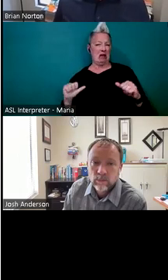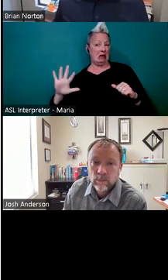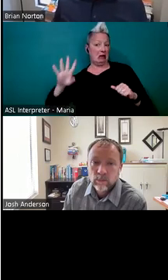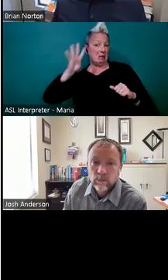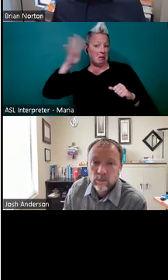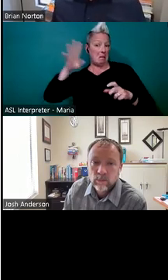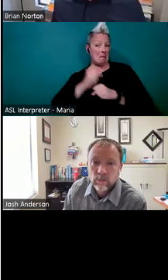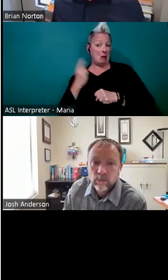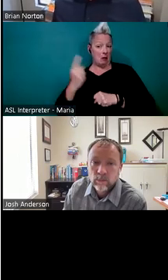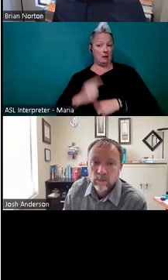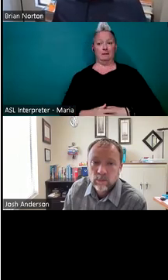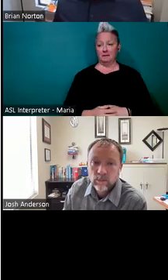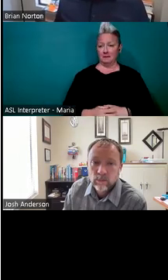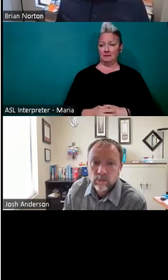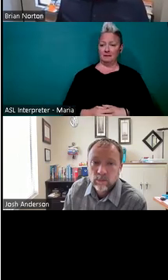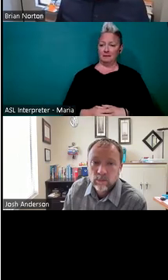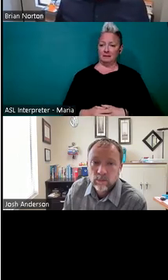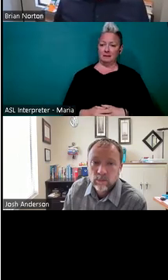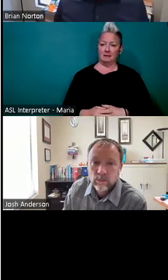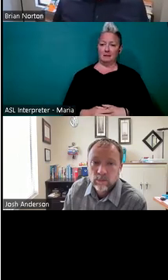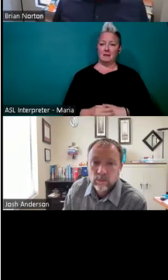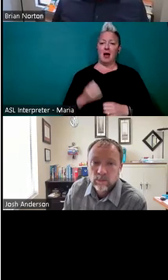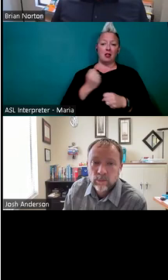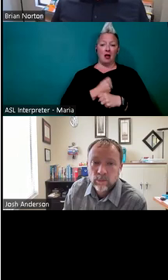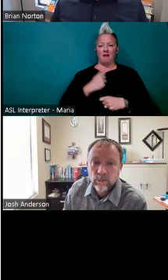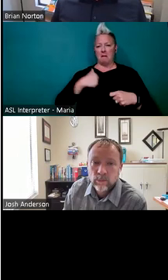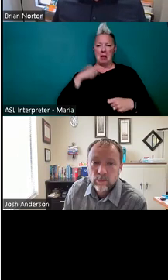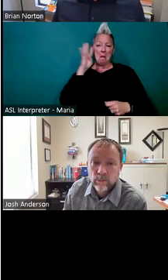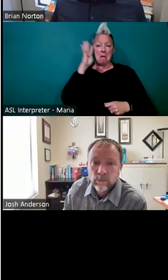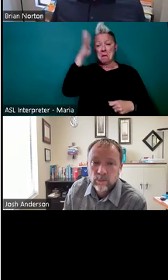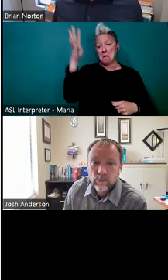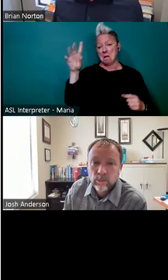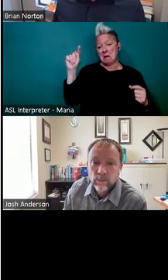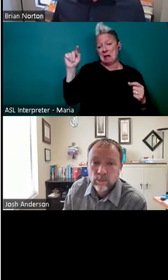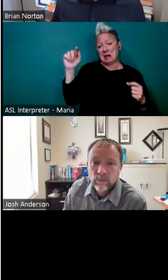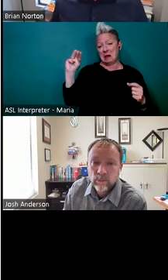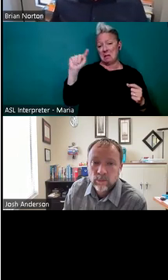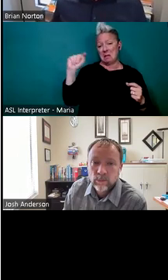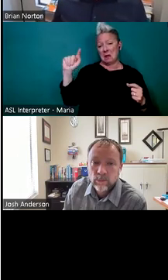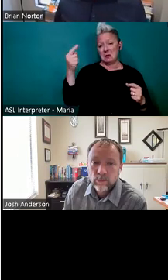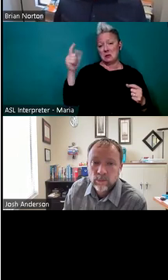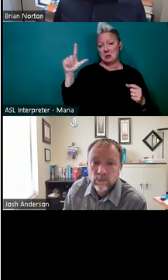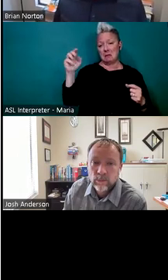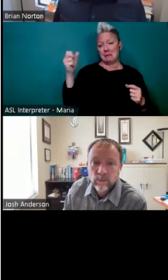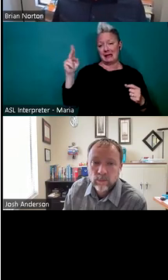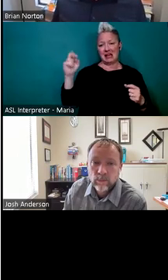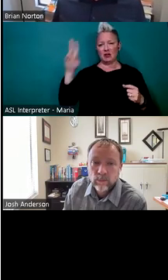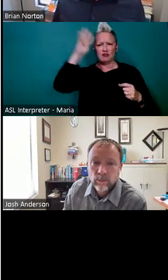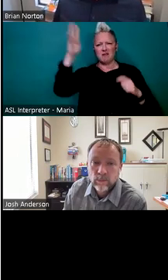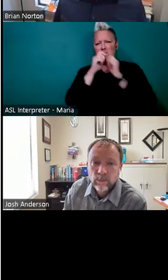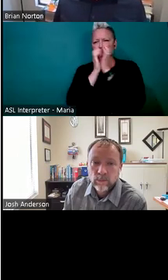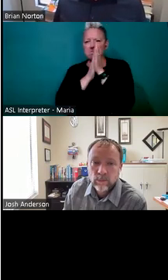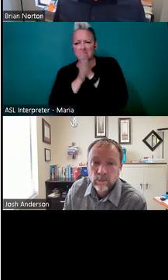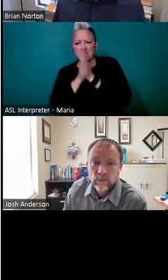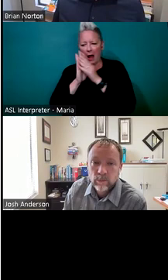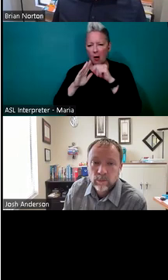Um, sometimes I love being Tim, the tool man Taylor and kind of making things and designing some things for folks. And so, um, wouldn't